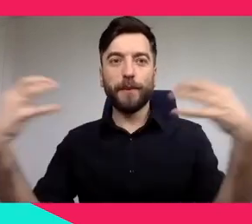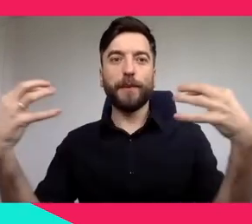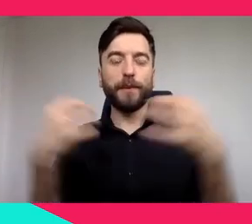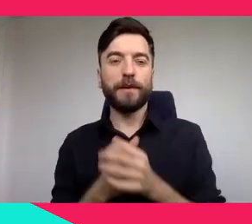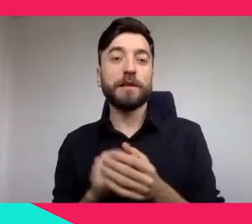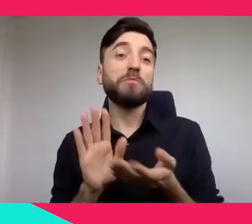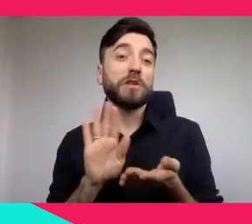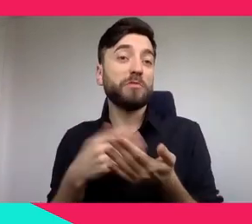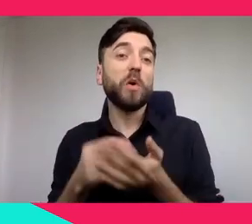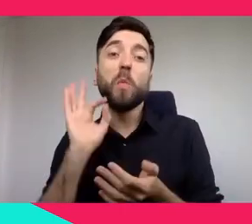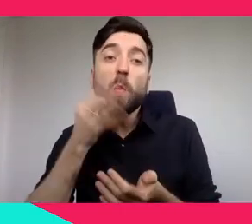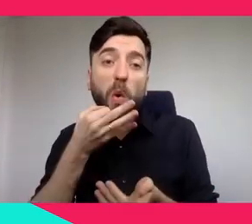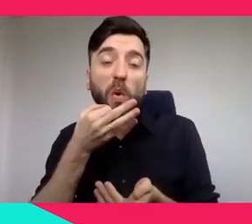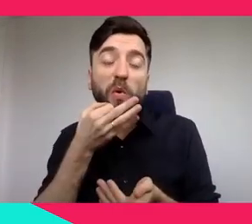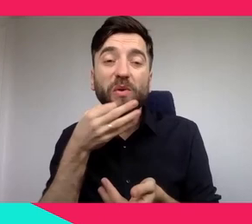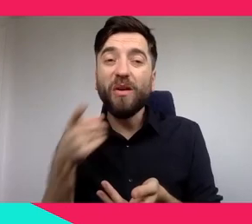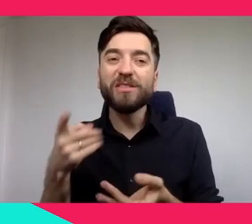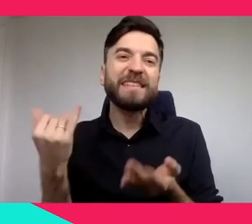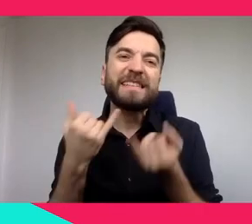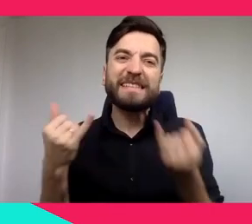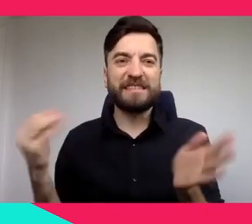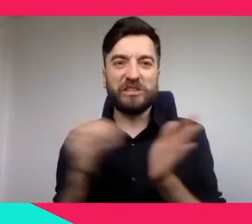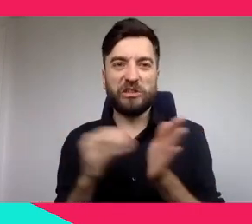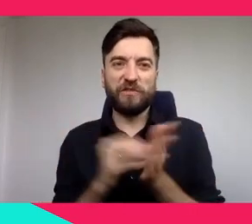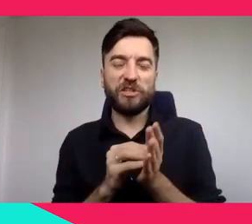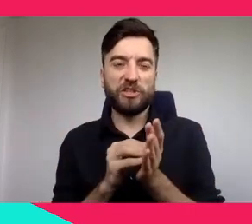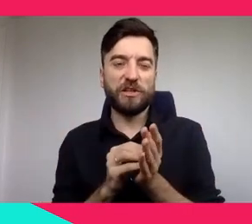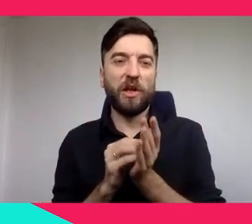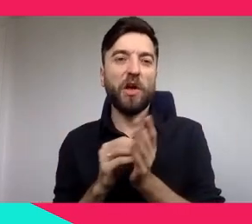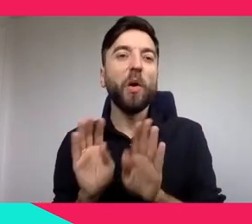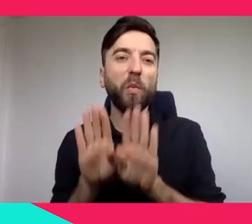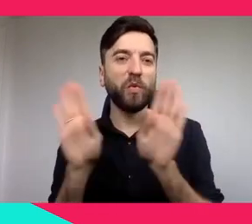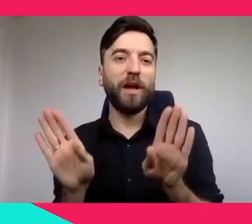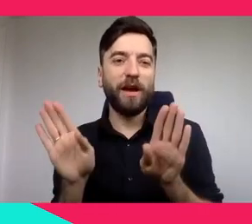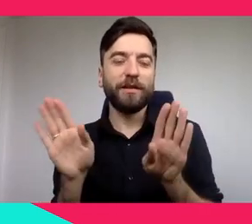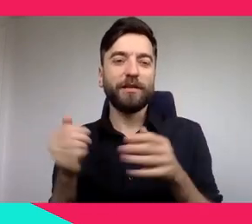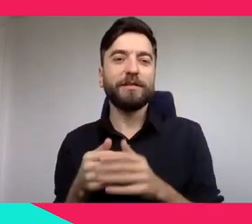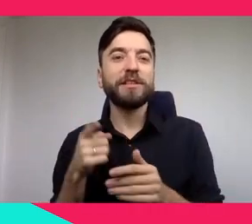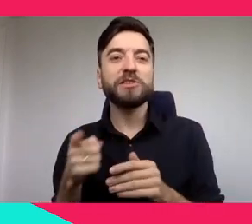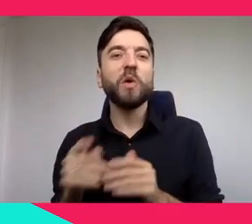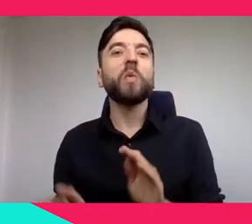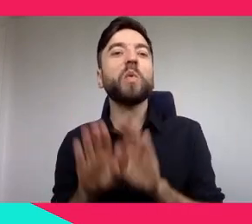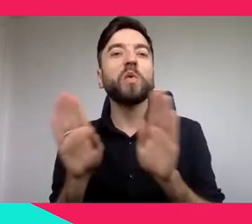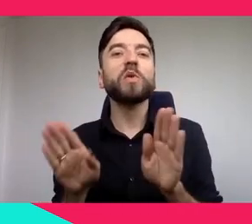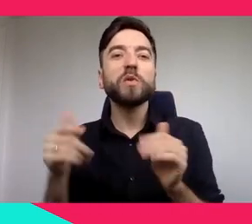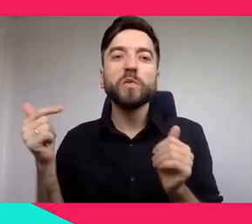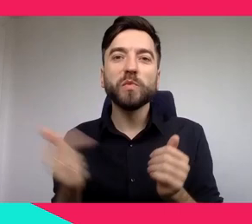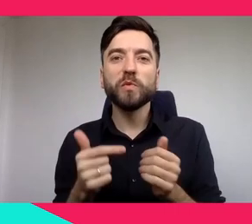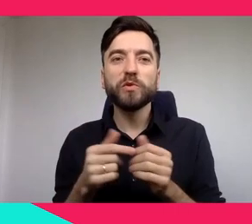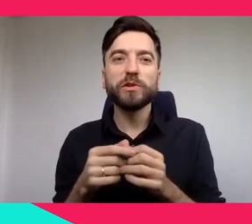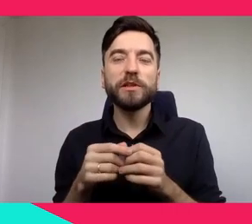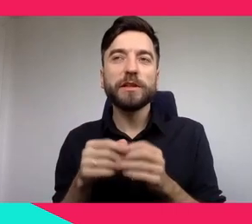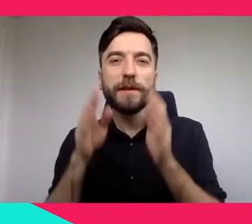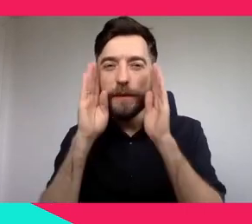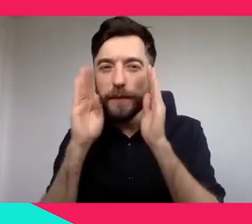Museums should work on context and more largely on storytelling. They should use